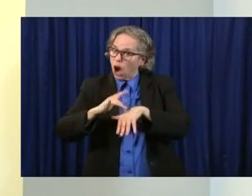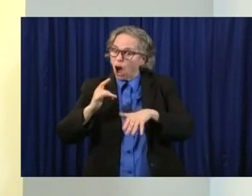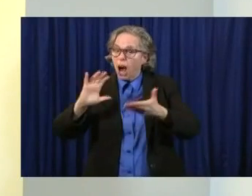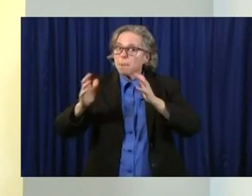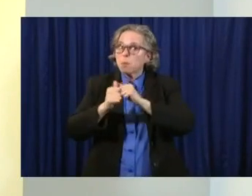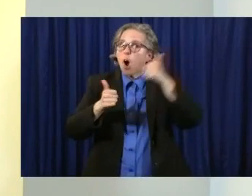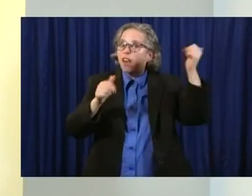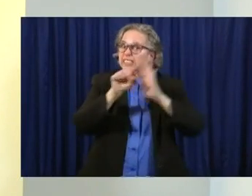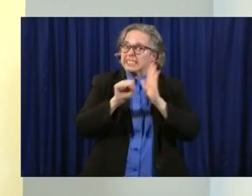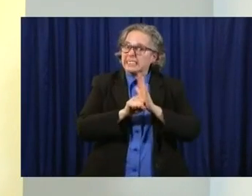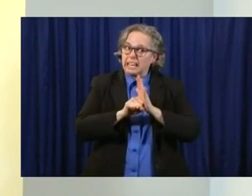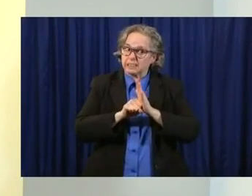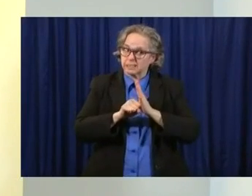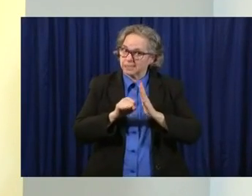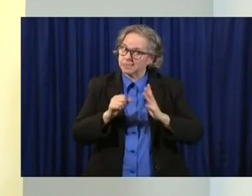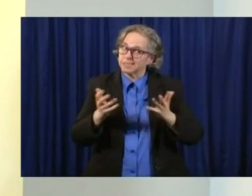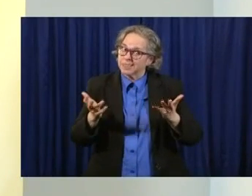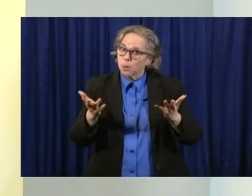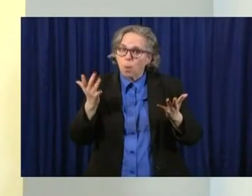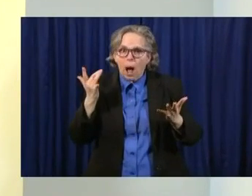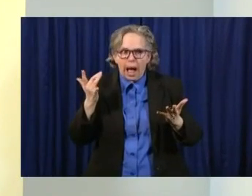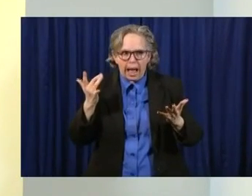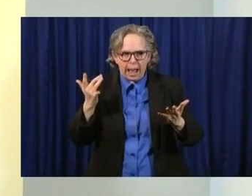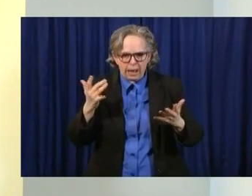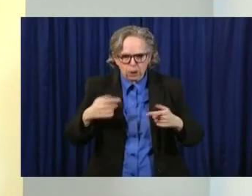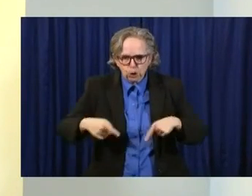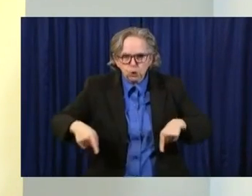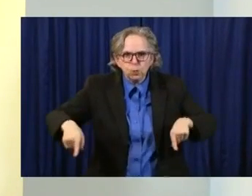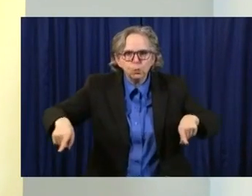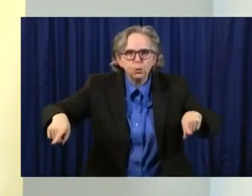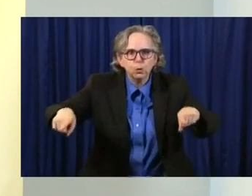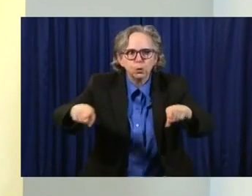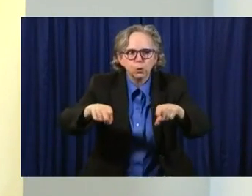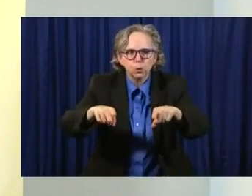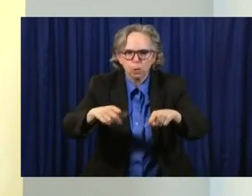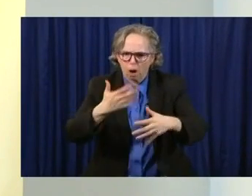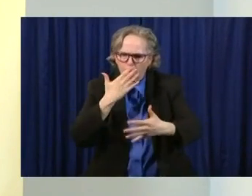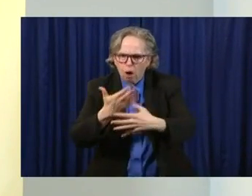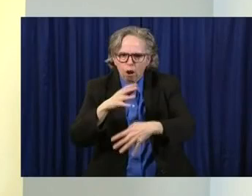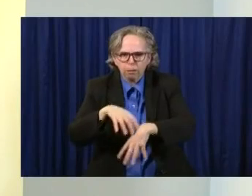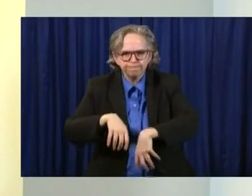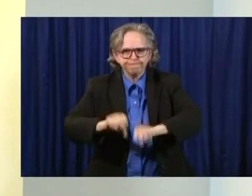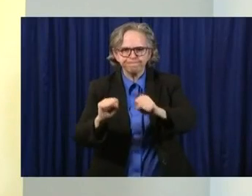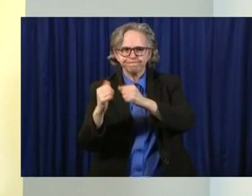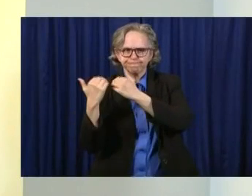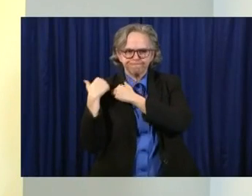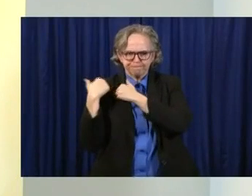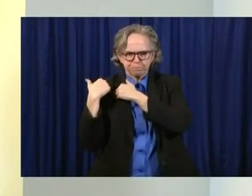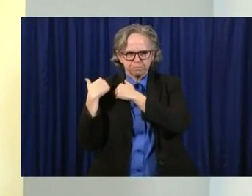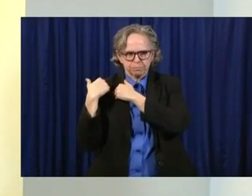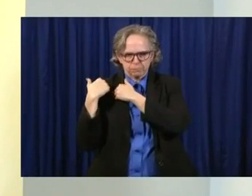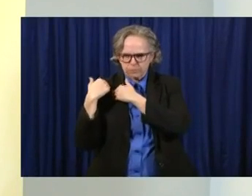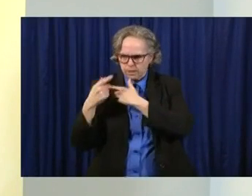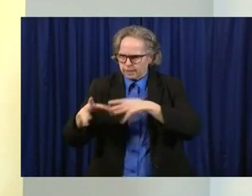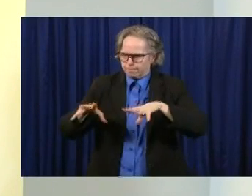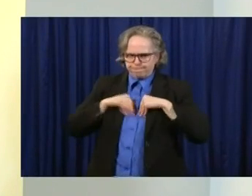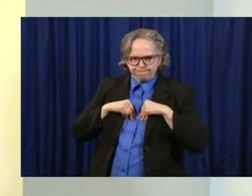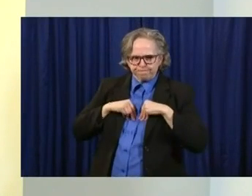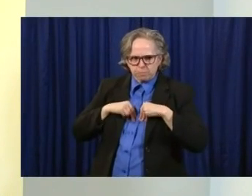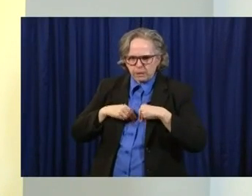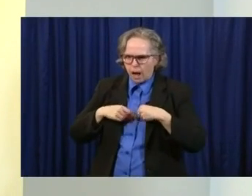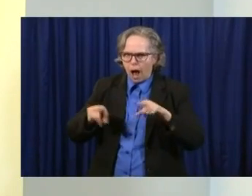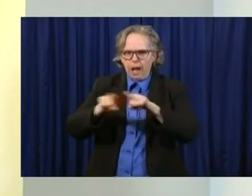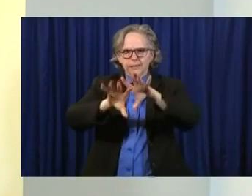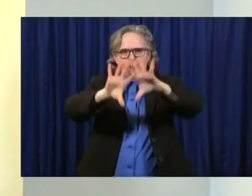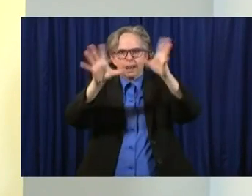It's because of the good work that people of Ohio did and the early actions that we have taken as a state that puts us